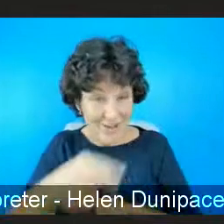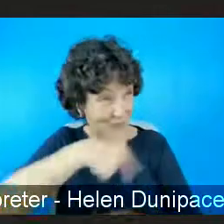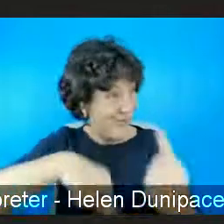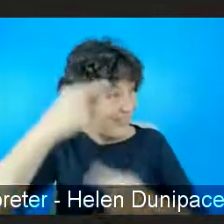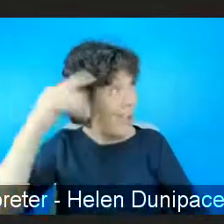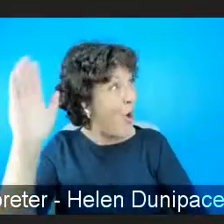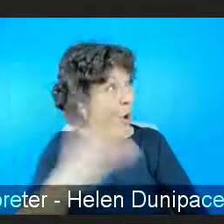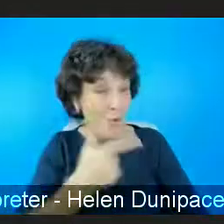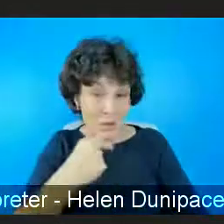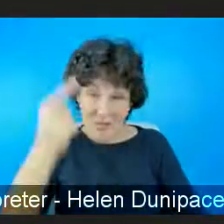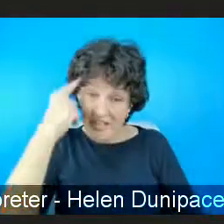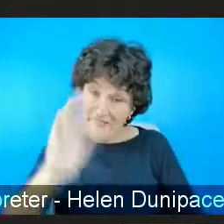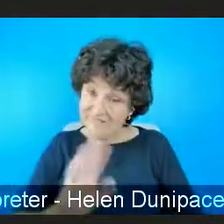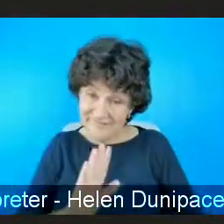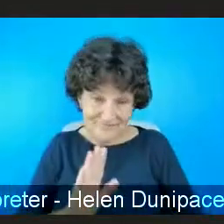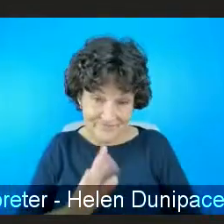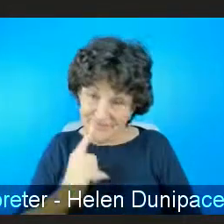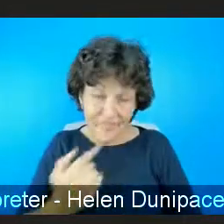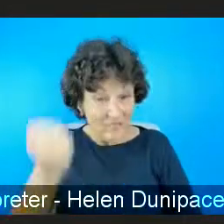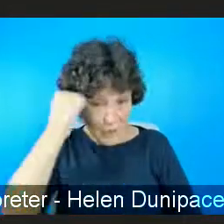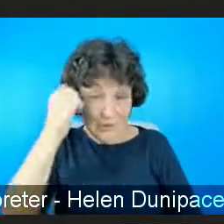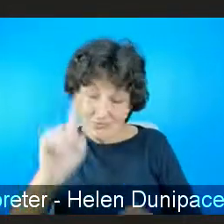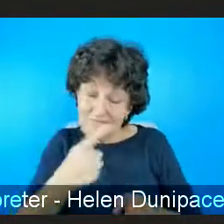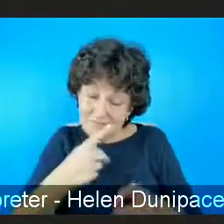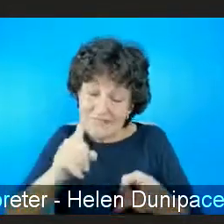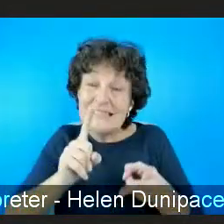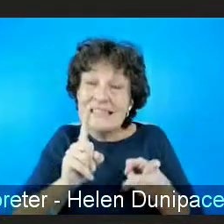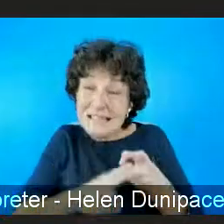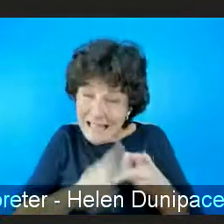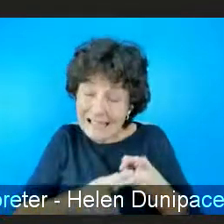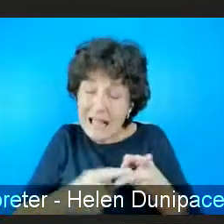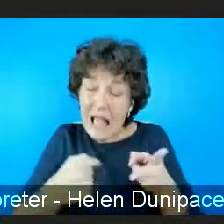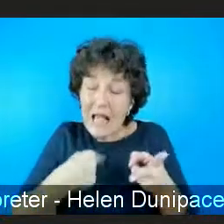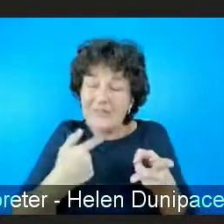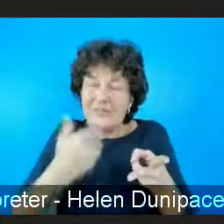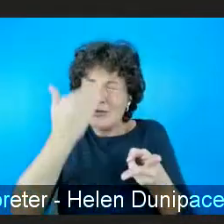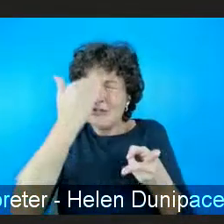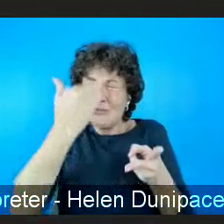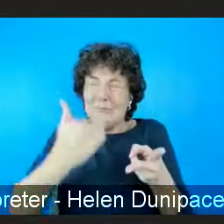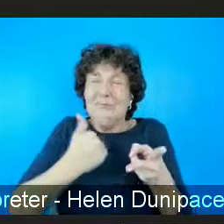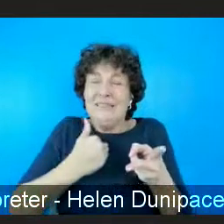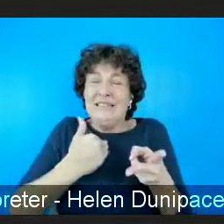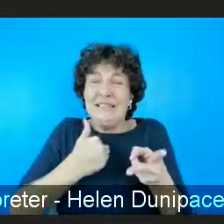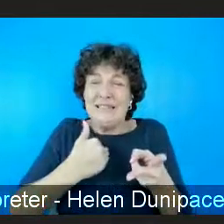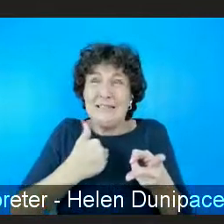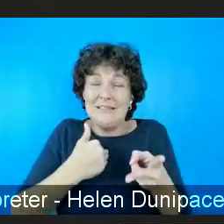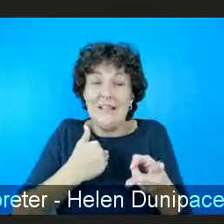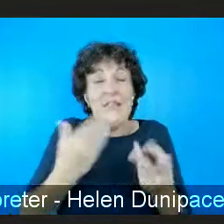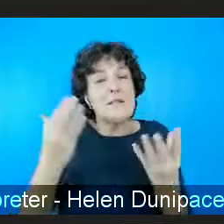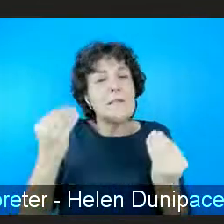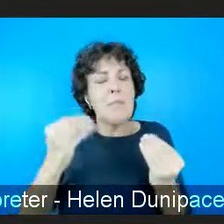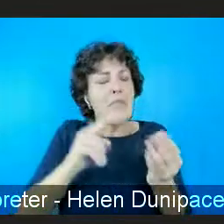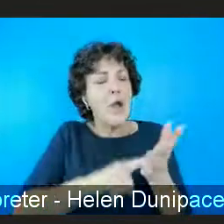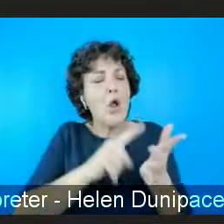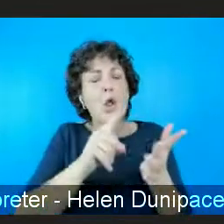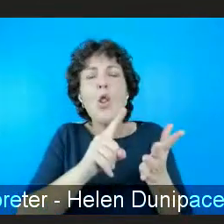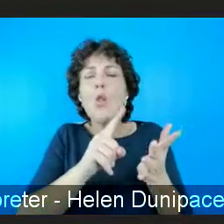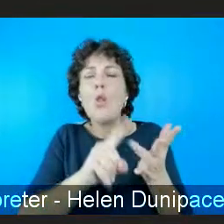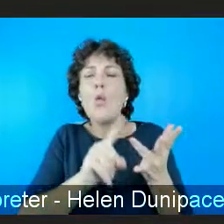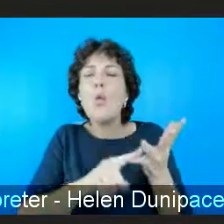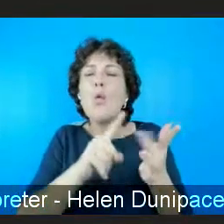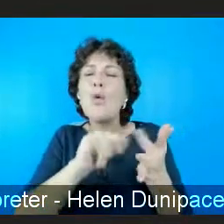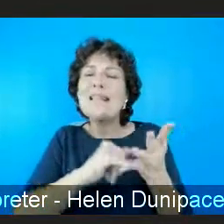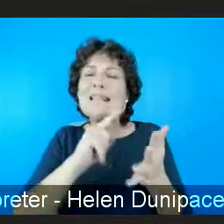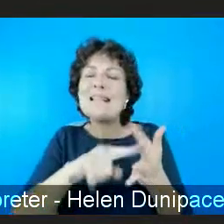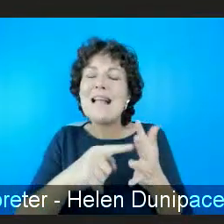is. And secondly, I'm reminded of something Louise Armstrong wrote about. Louise